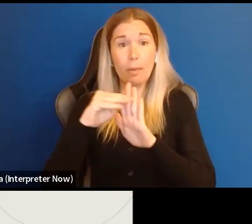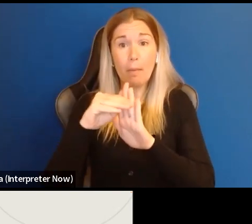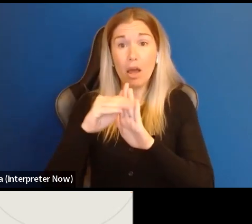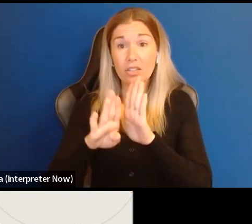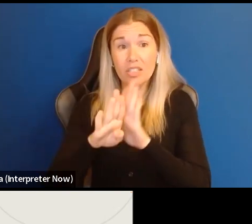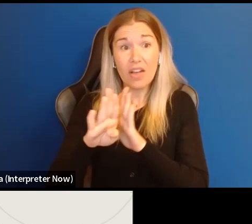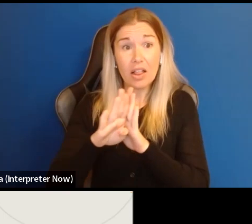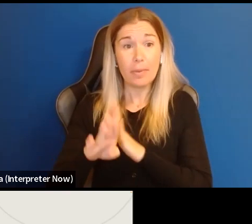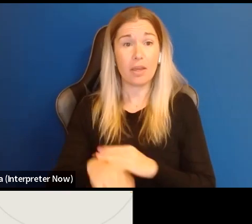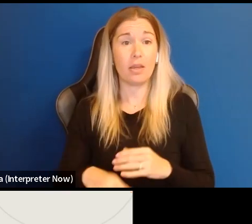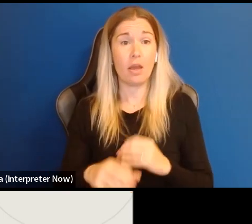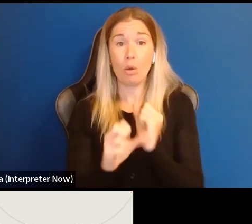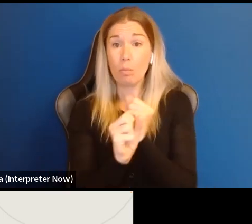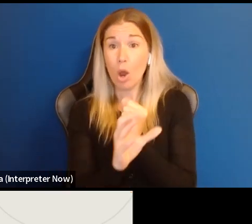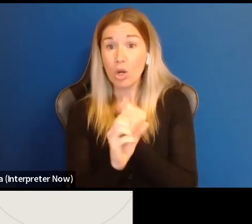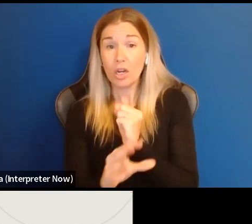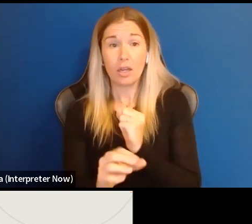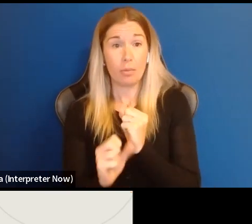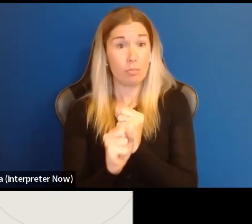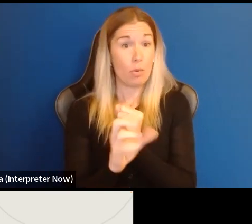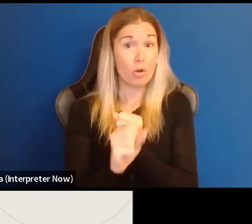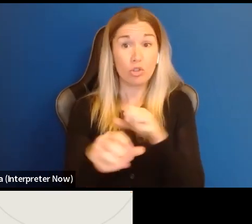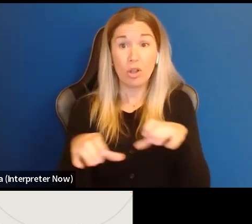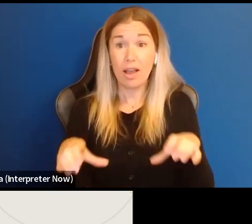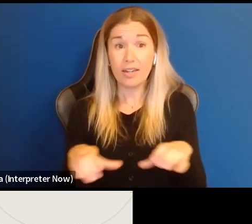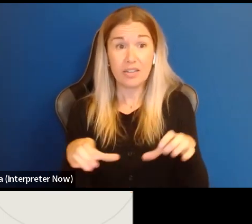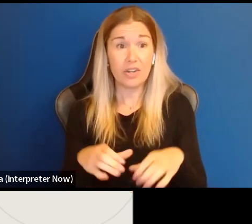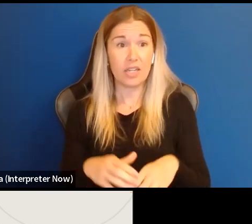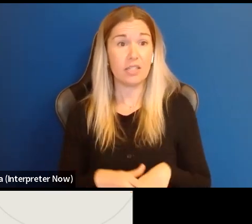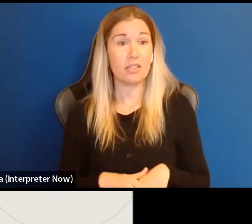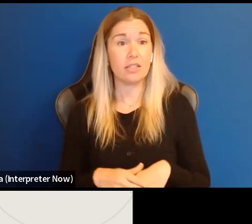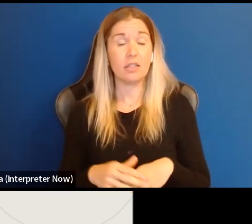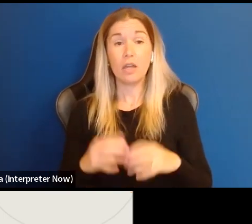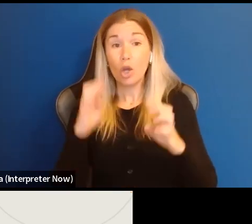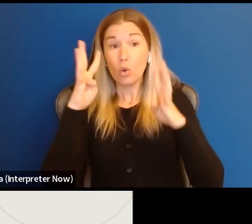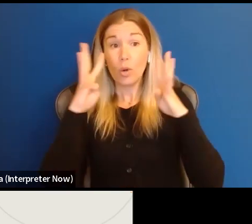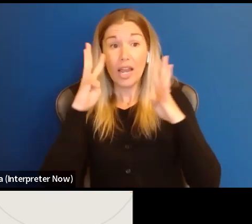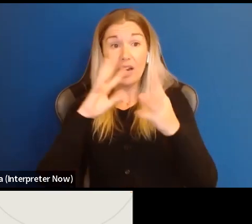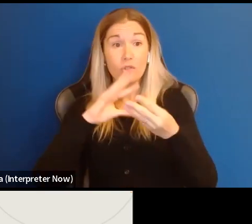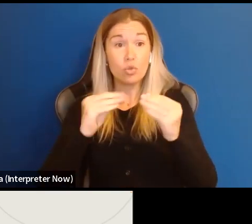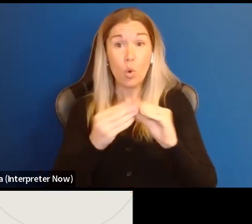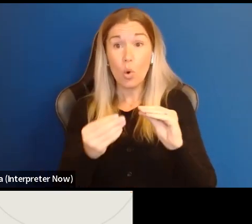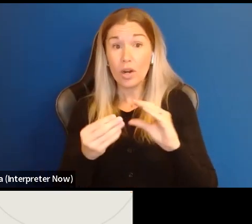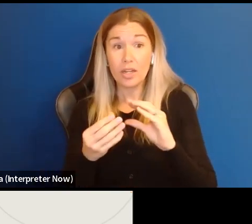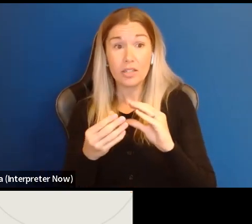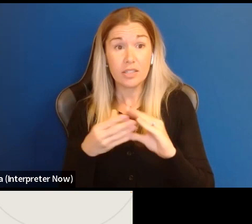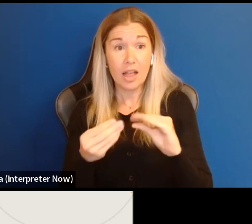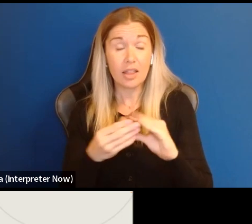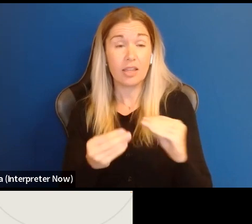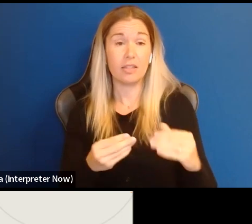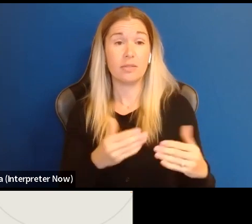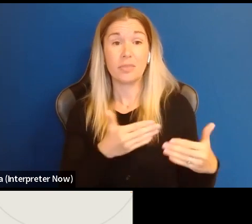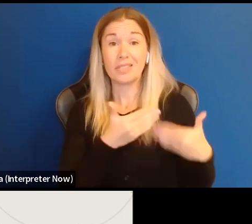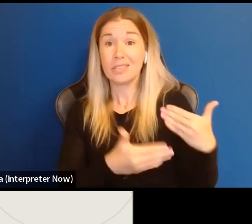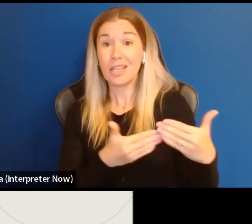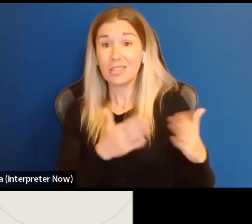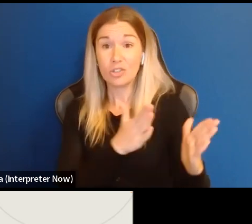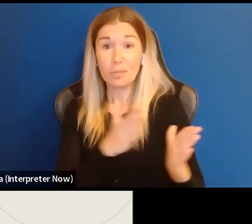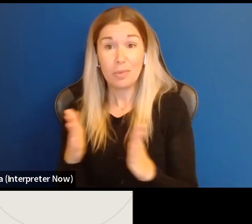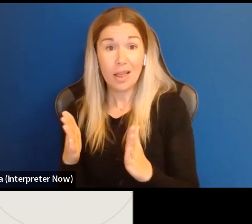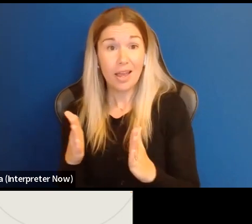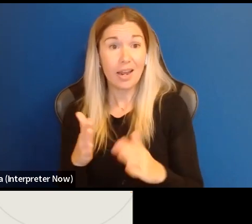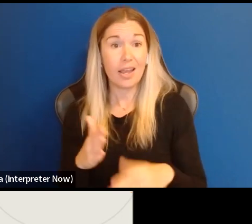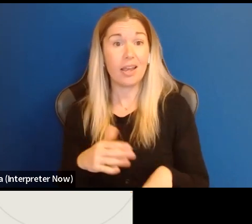or creative storytelling, succession or planning or planning or training,